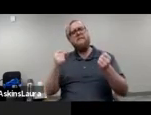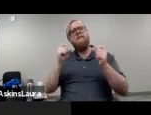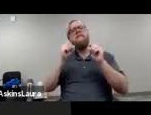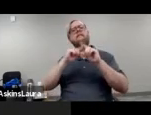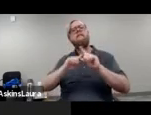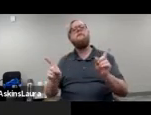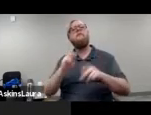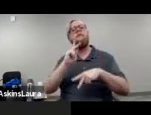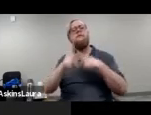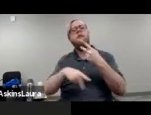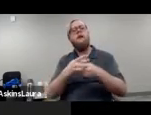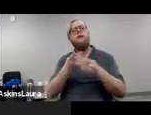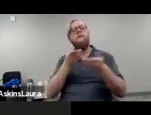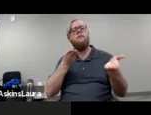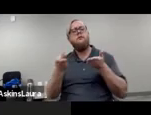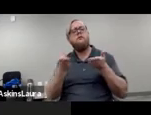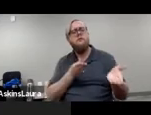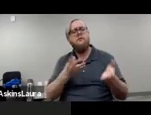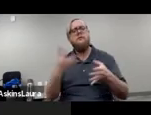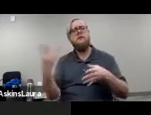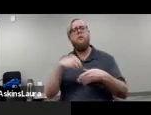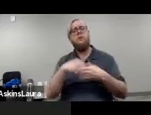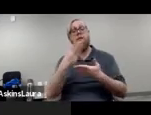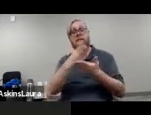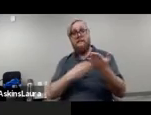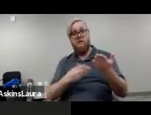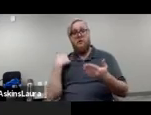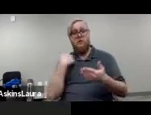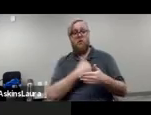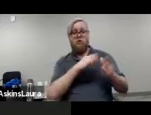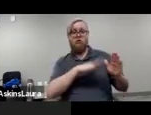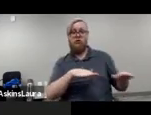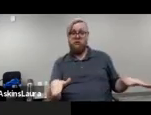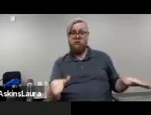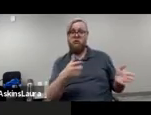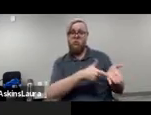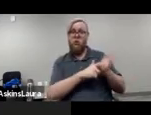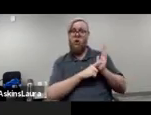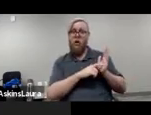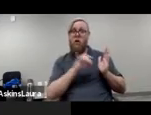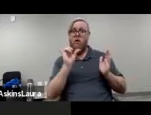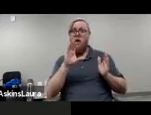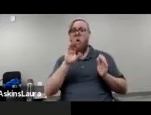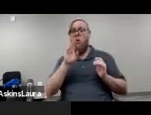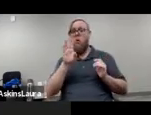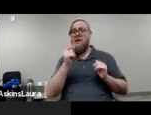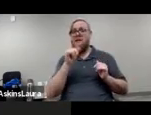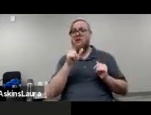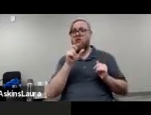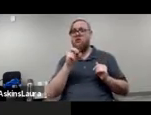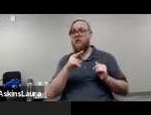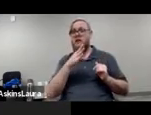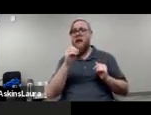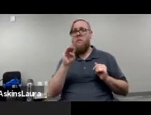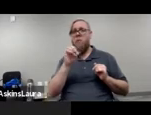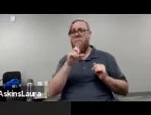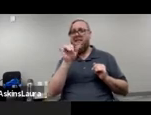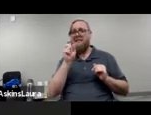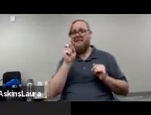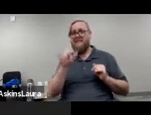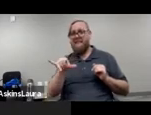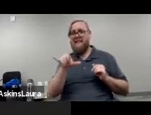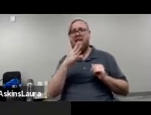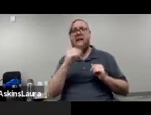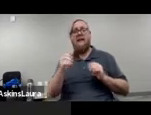services, including some of the ones that our children need, like orientation and mobility, and